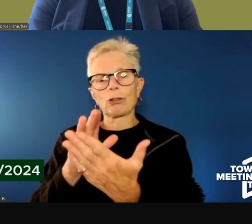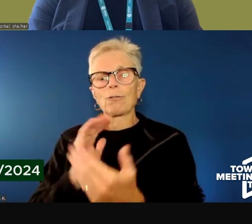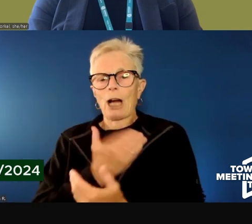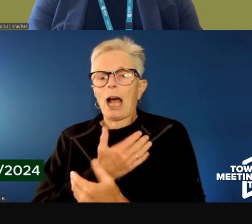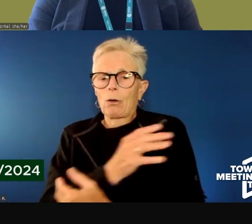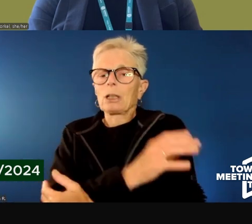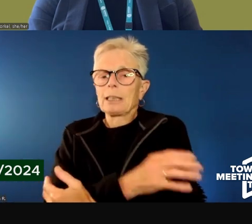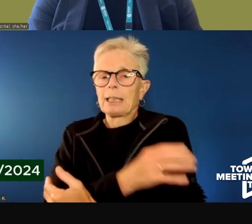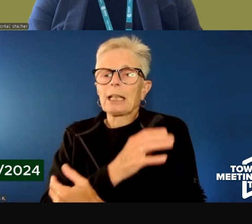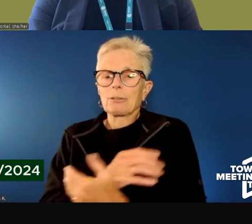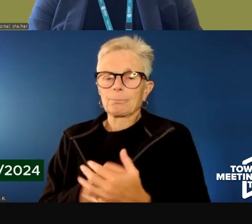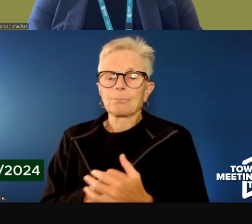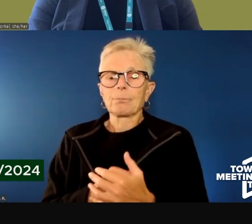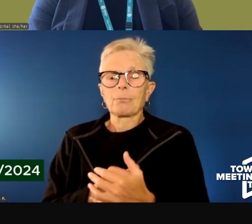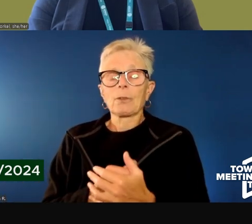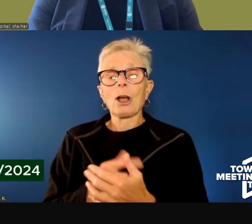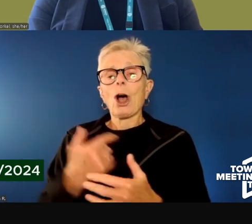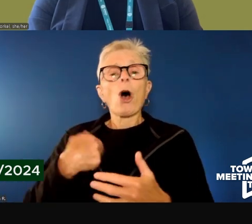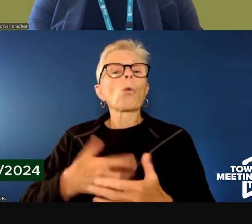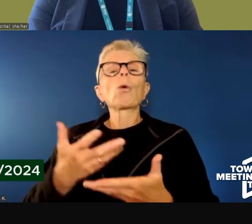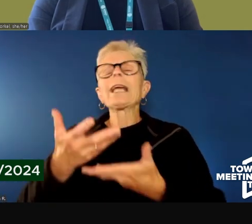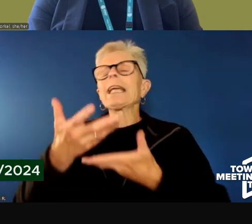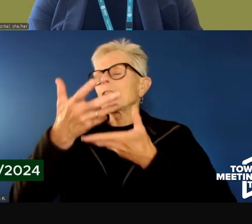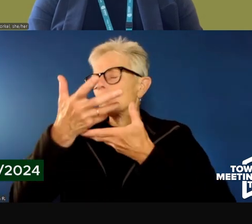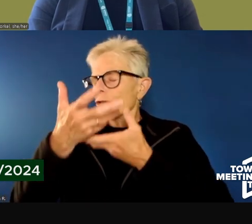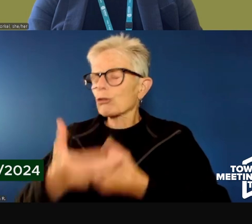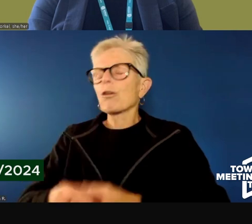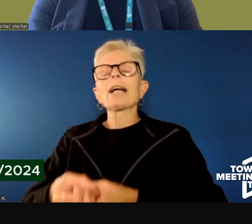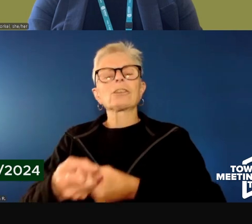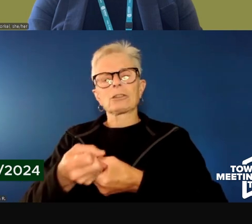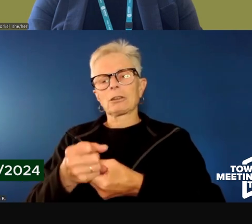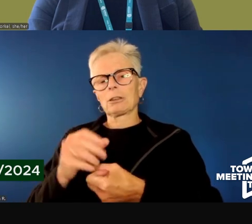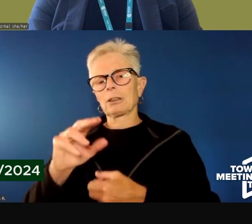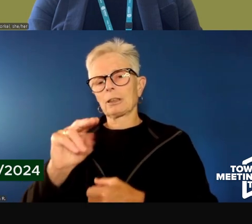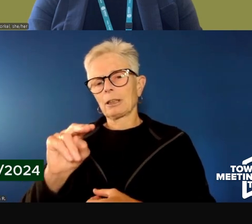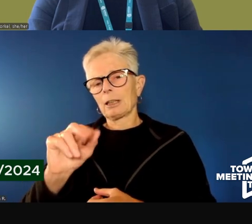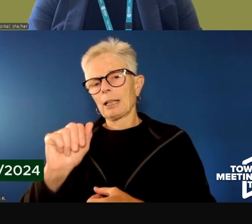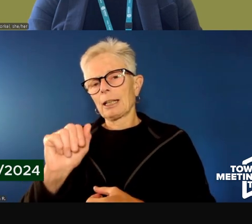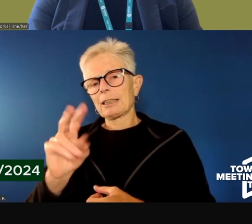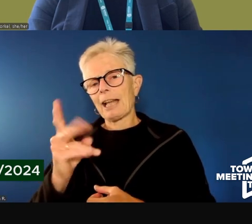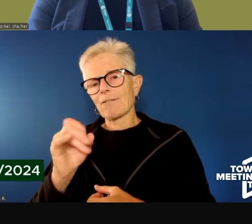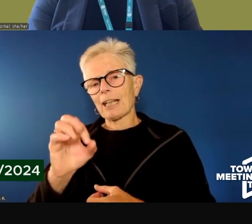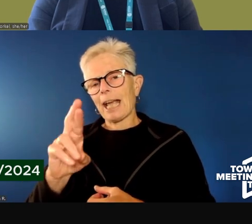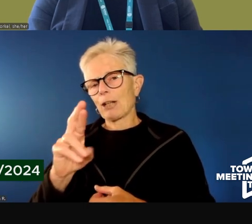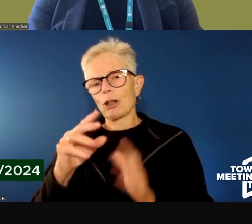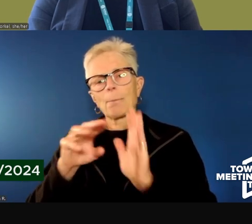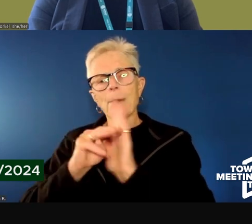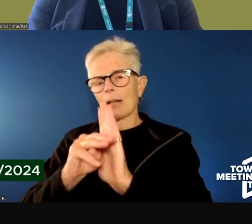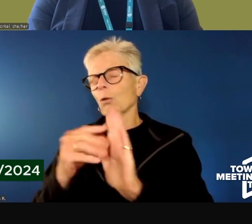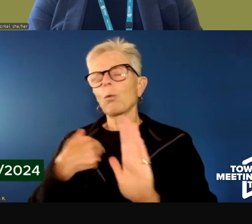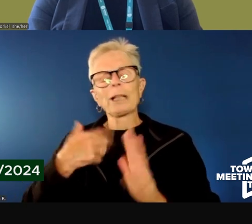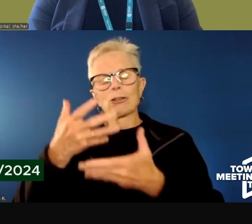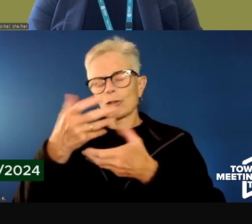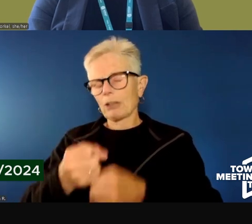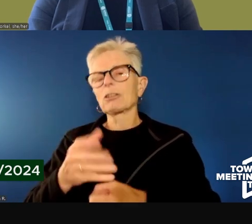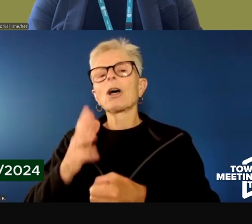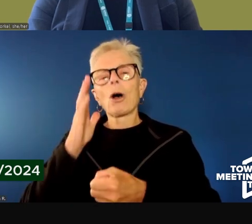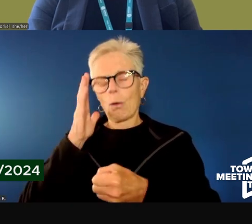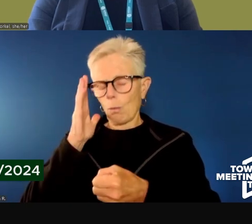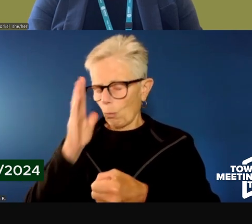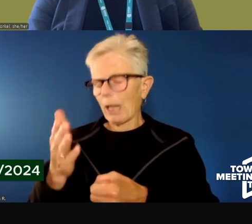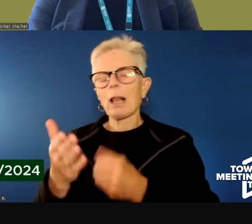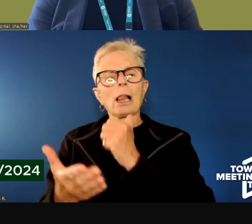full faith in the navigators and the navigator model. And we